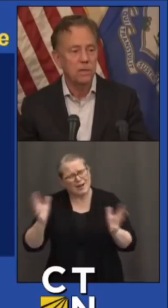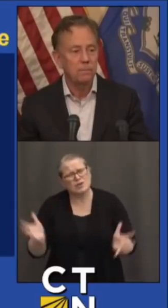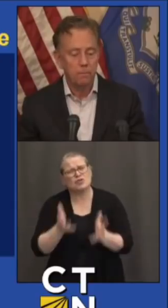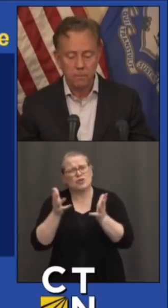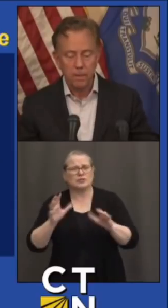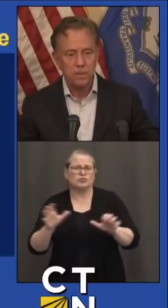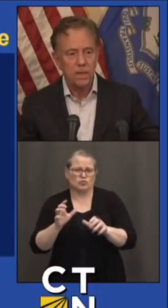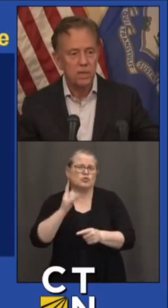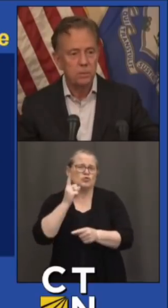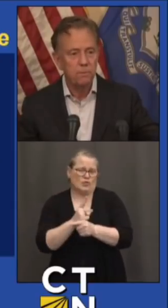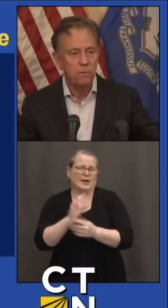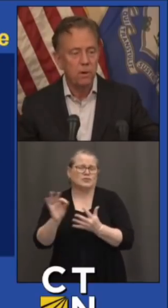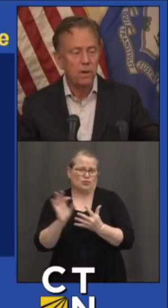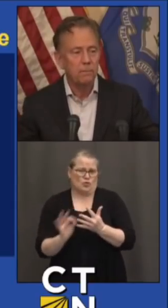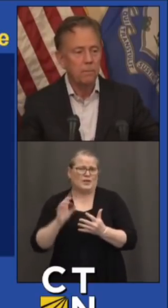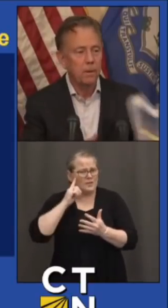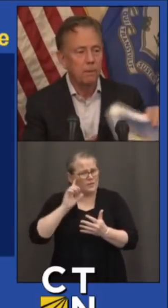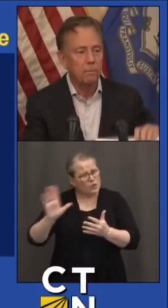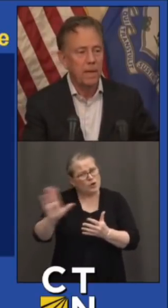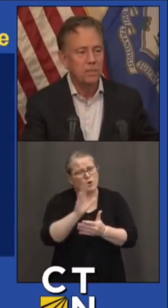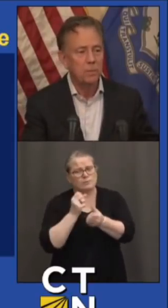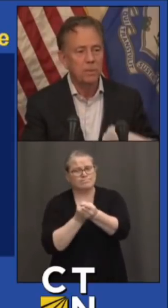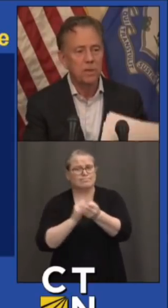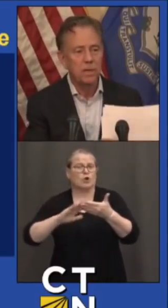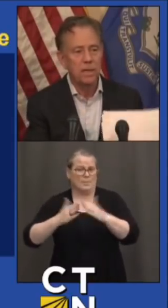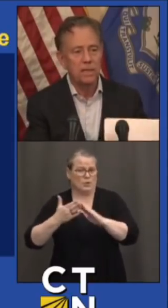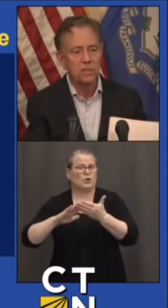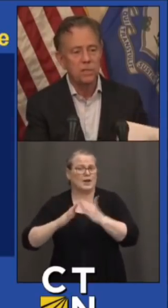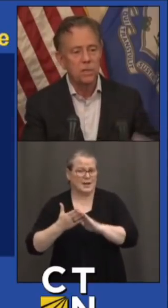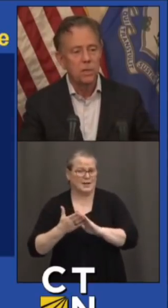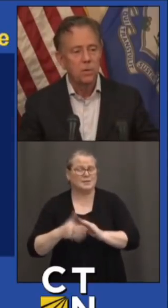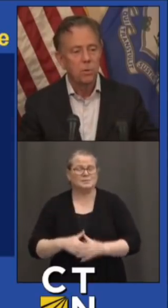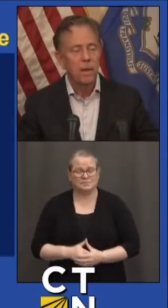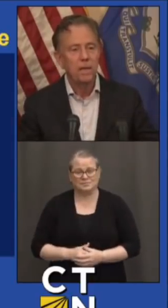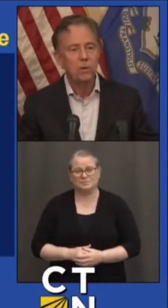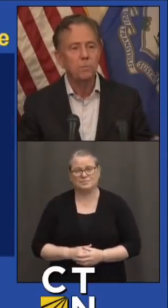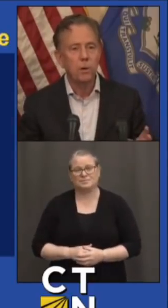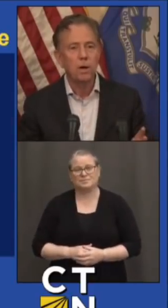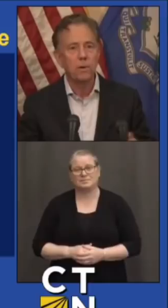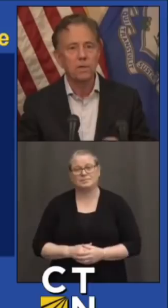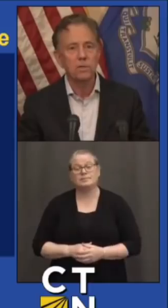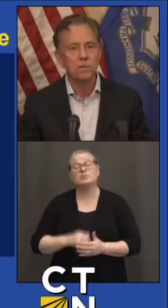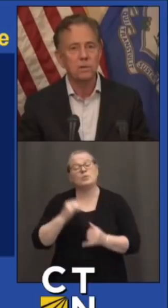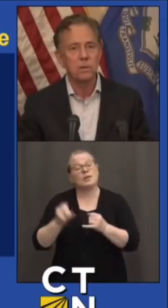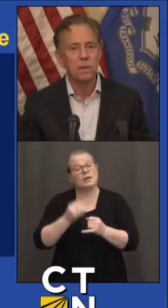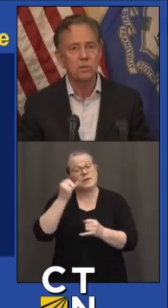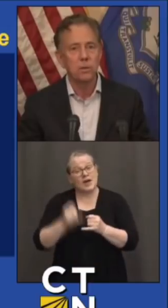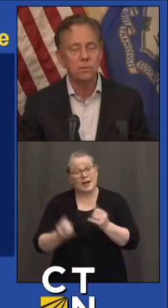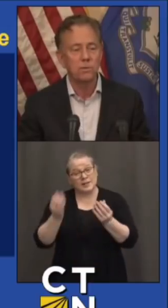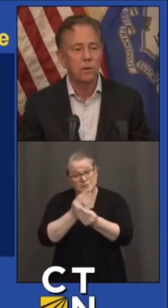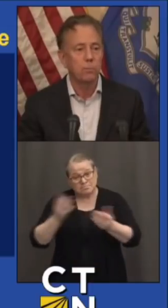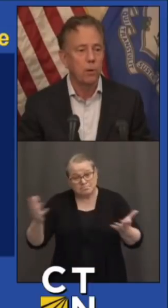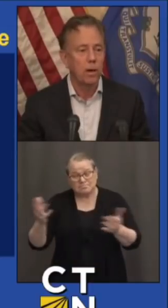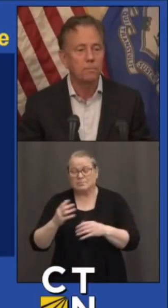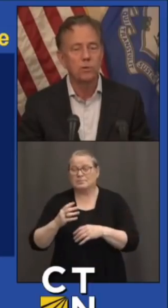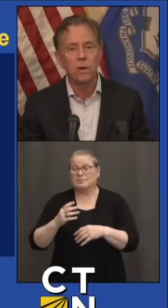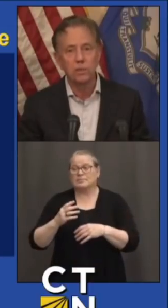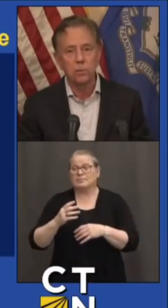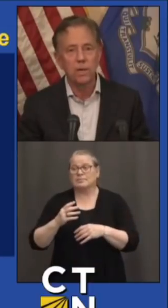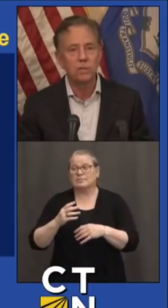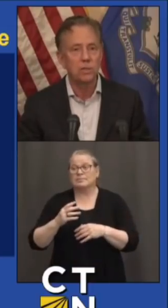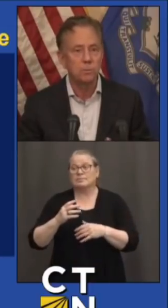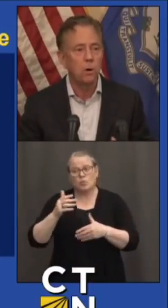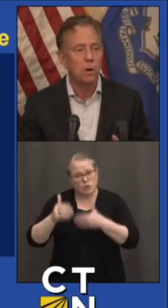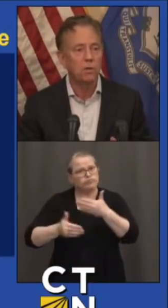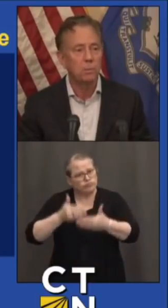I'll just take this before I pass the baton. That's we're making good progress in terms of our proms,